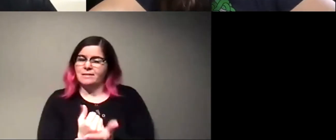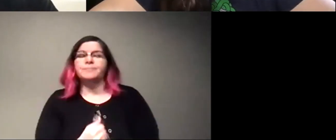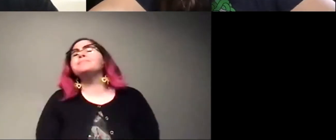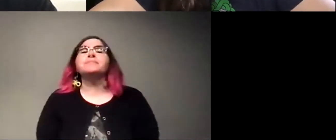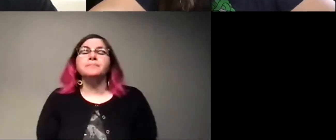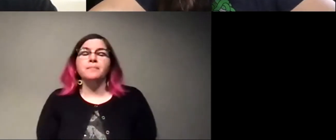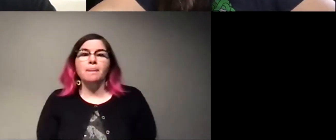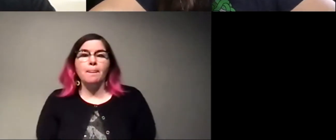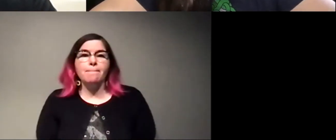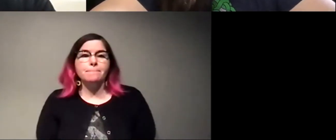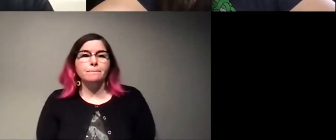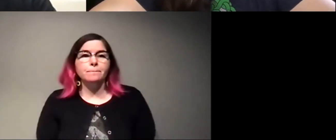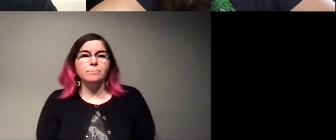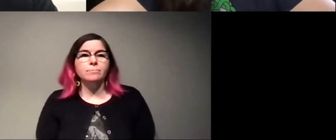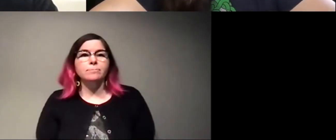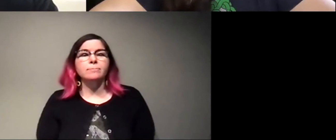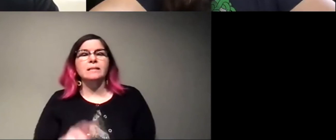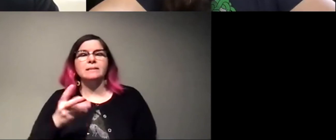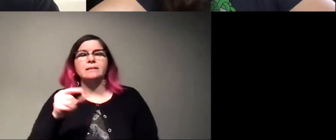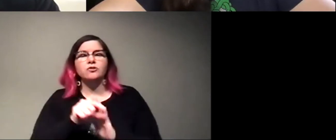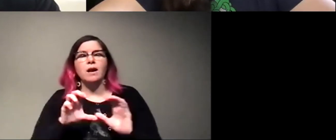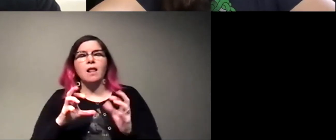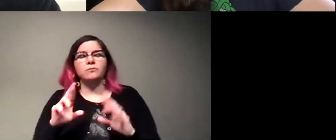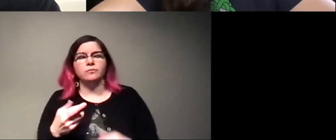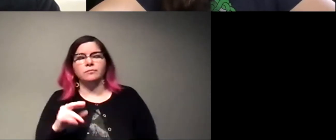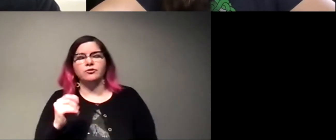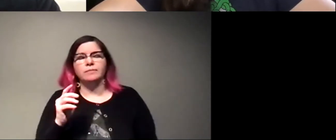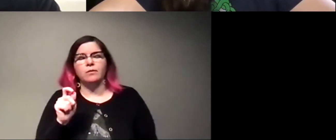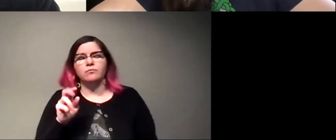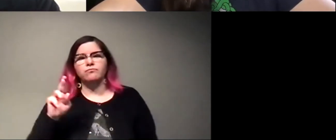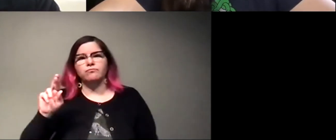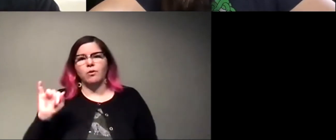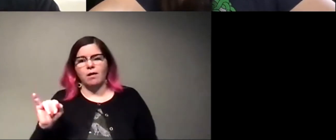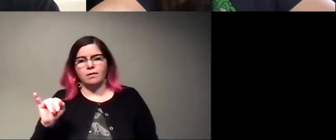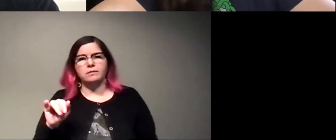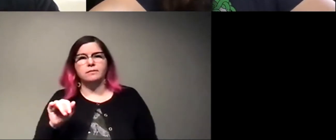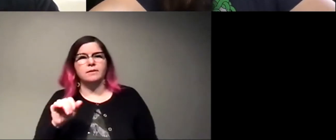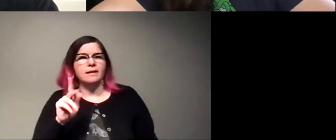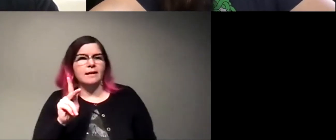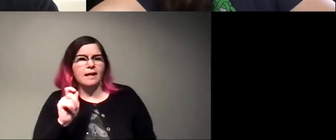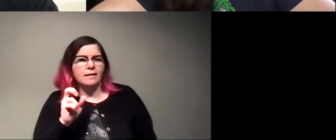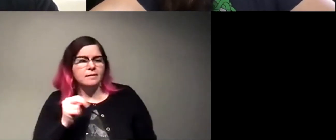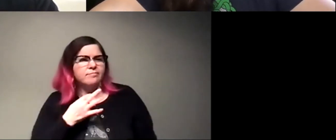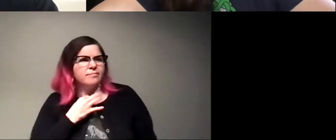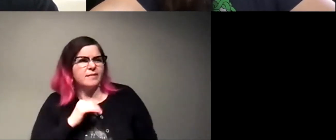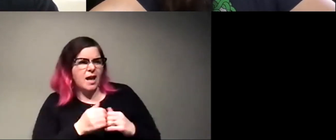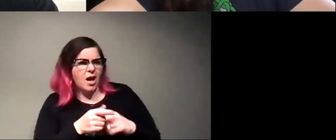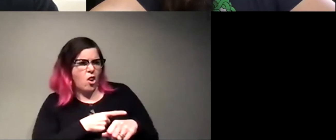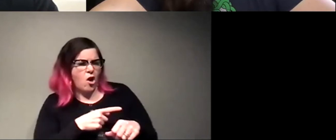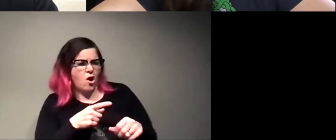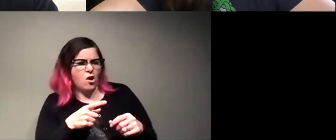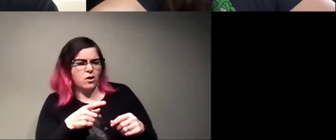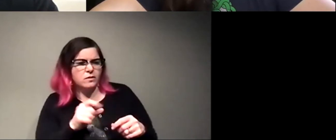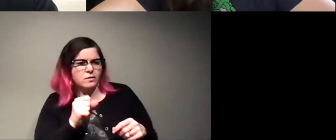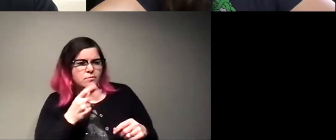So, um, grade six classroom in Jamestown, Rhode Island question from Kaylin, how long does it take for the sport